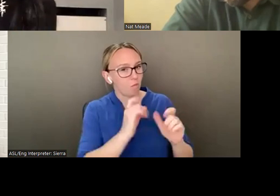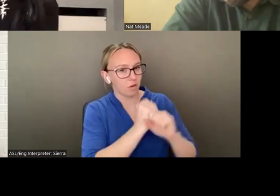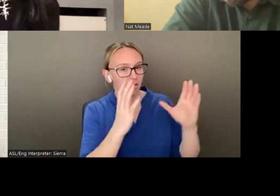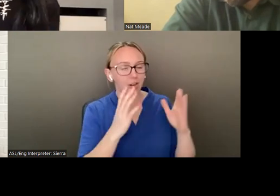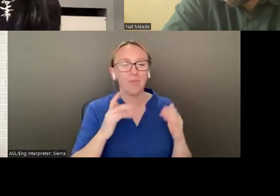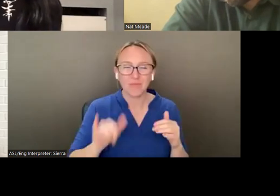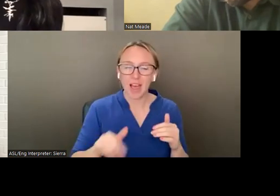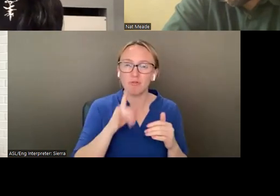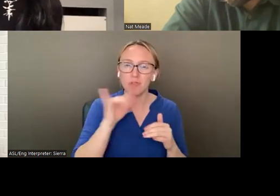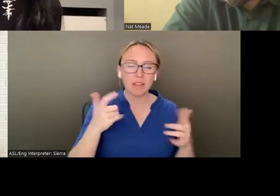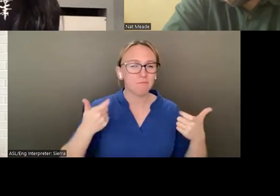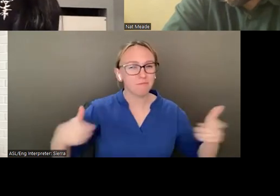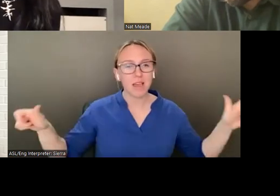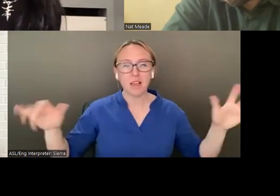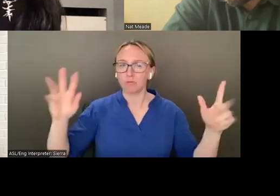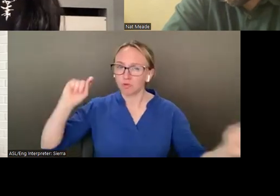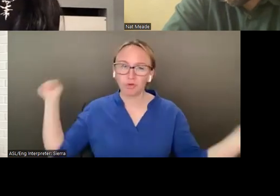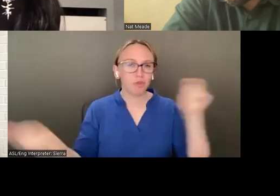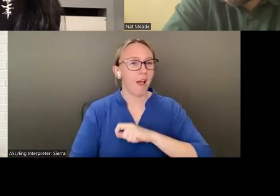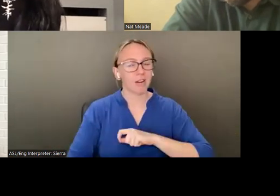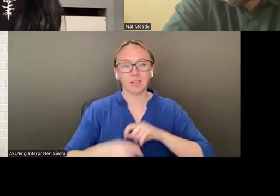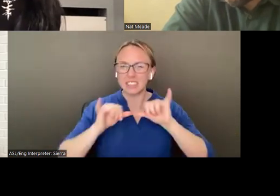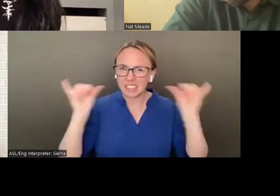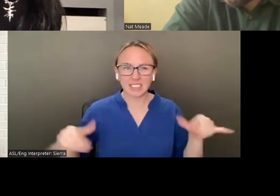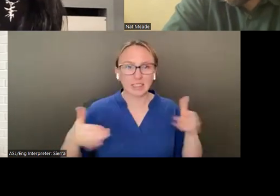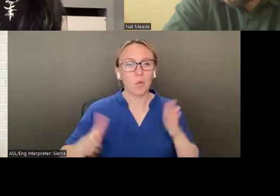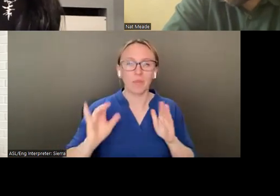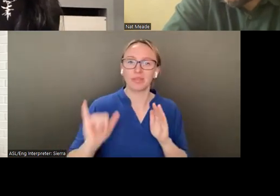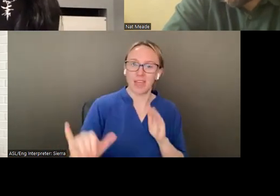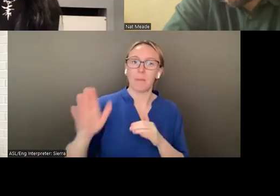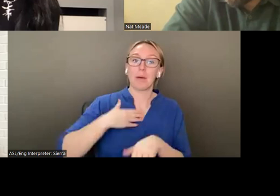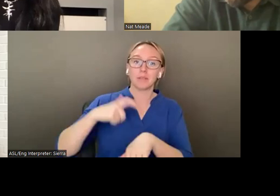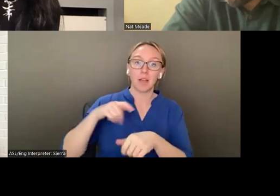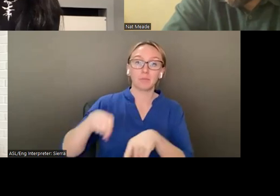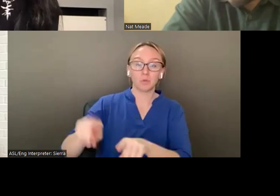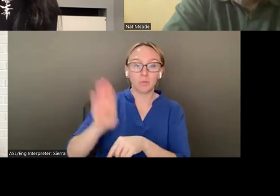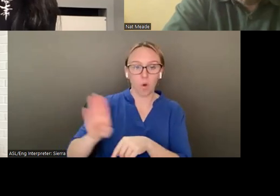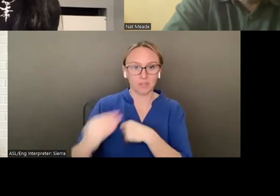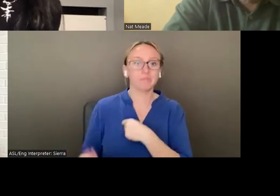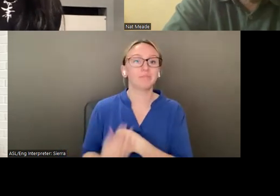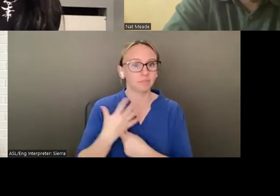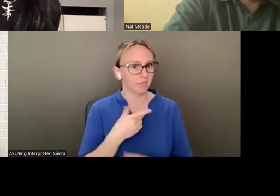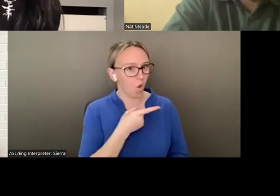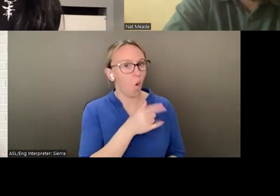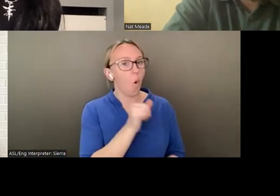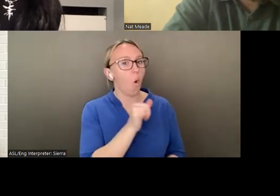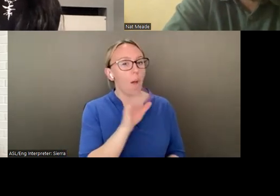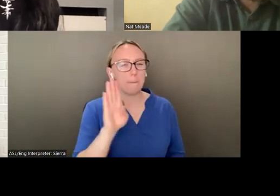institutional ways. I think that's what my time at Boise has really planted. So you're working on something big then.